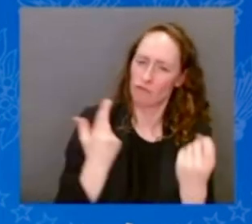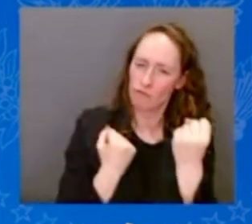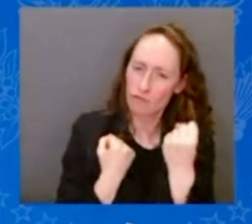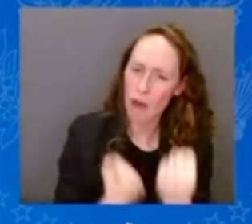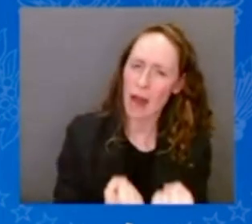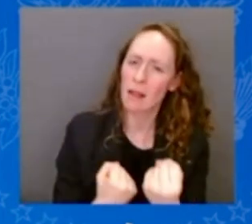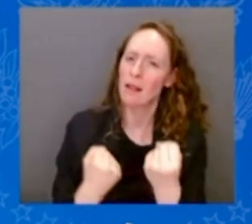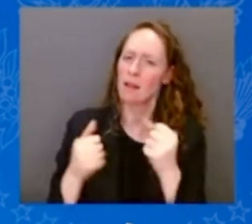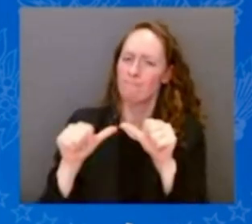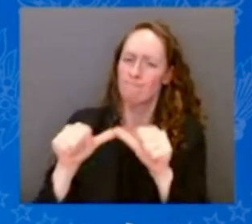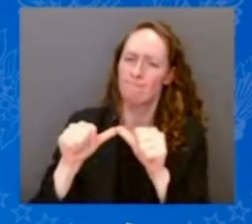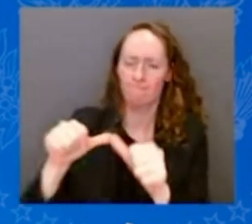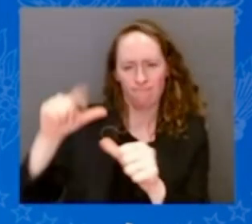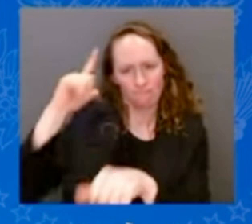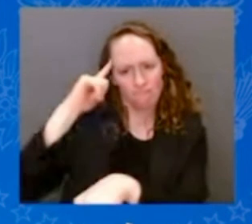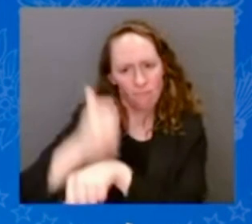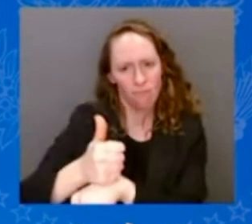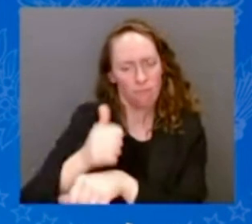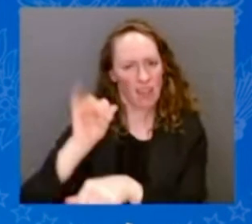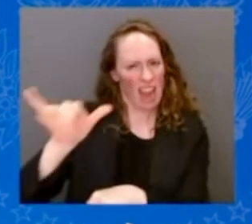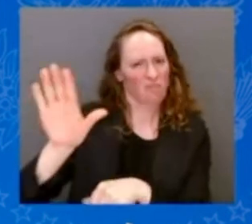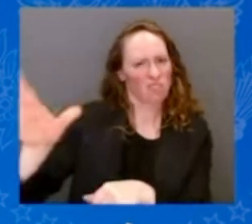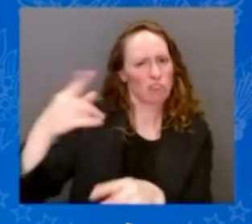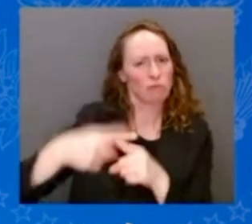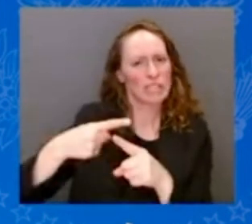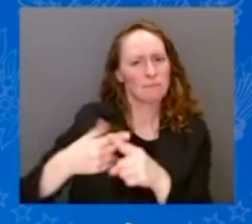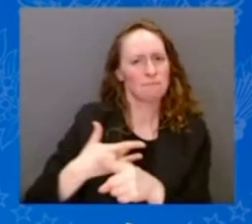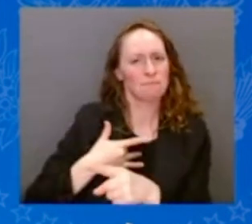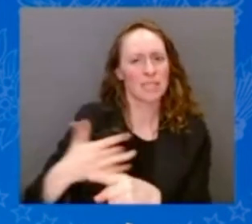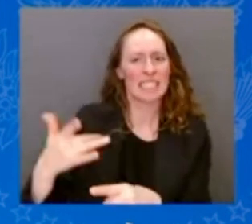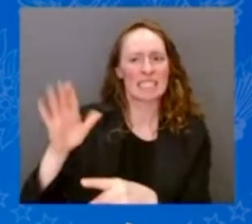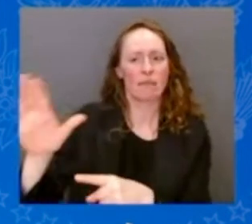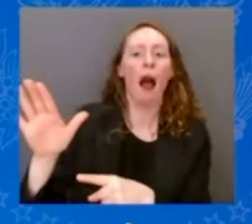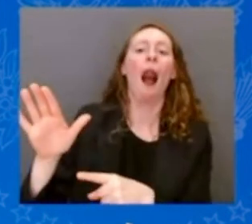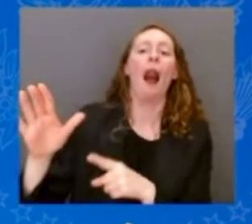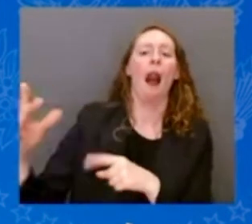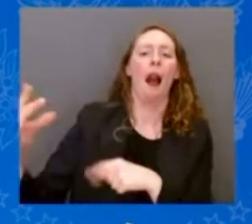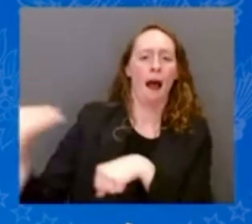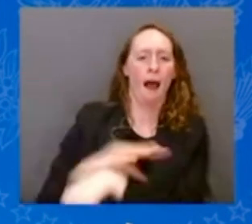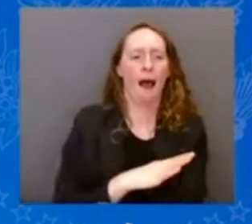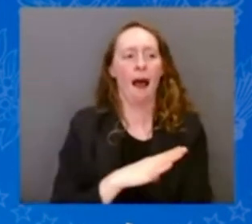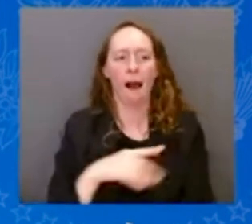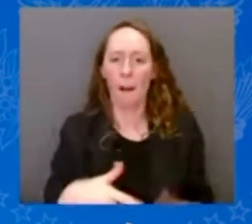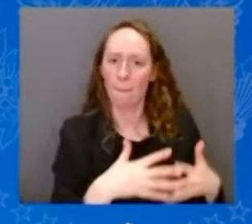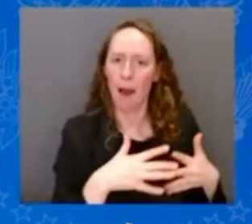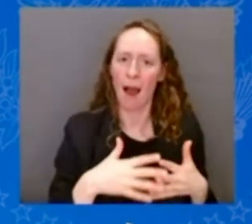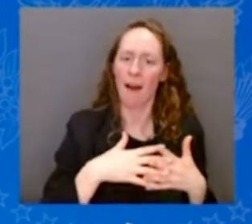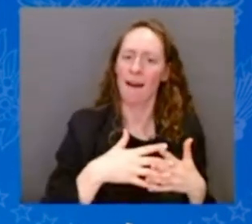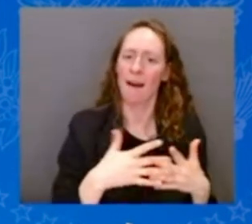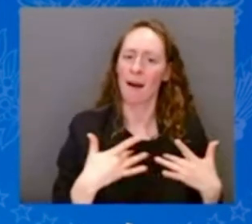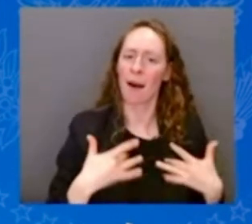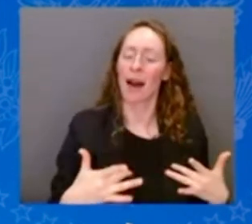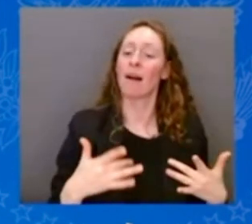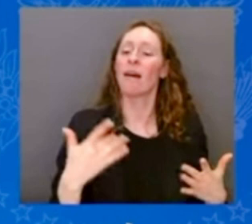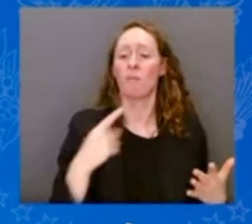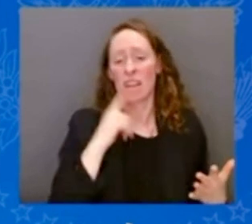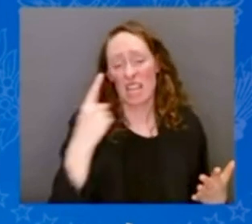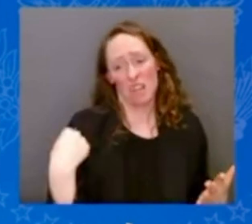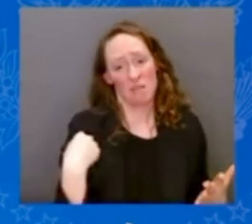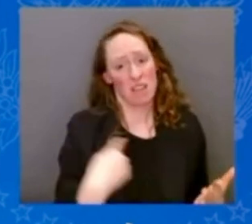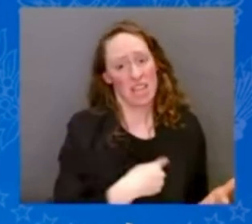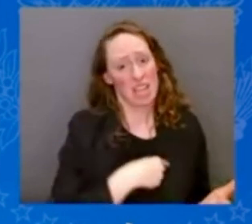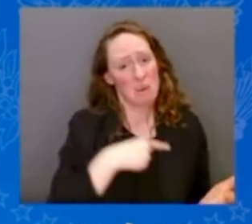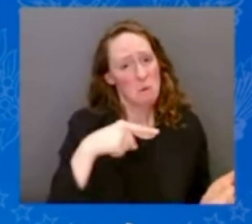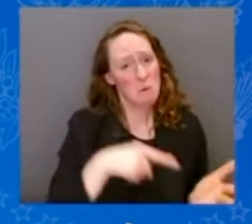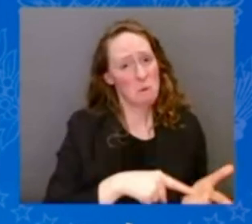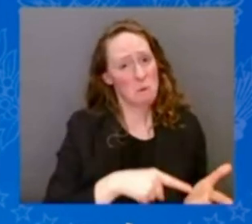it means to be American. As I said earlier, our country owes debt to the founders of a Greek democracy